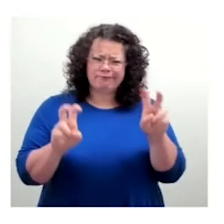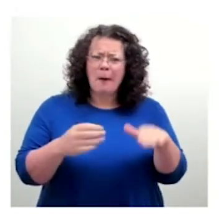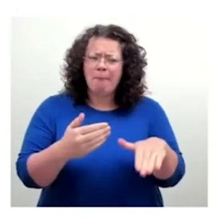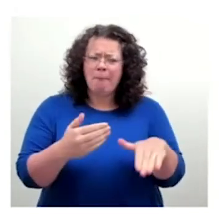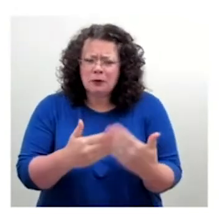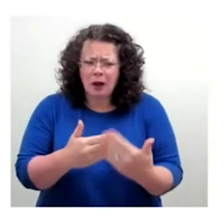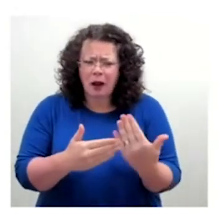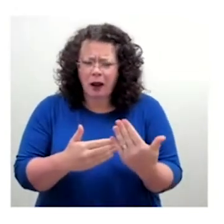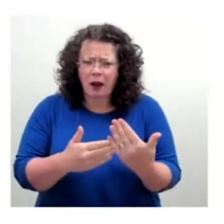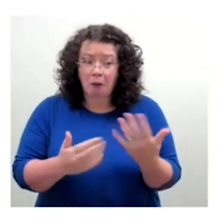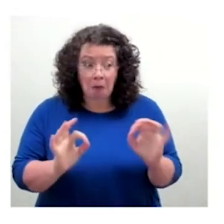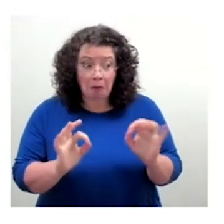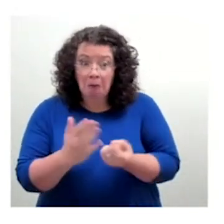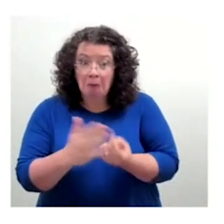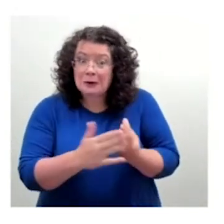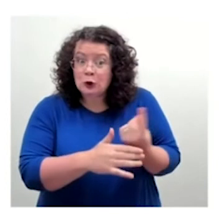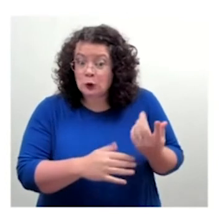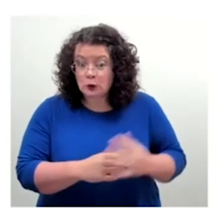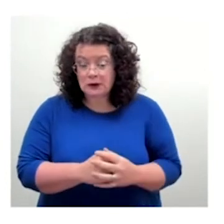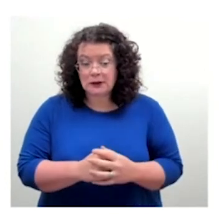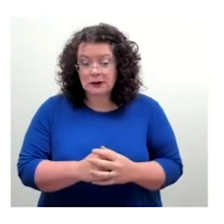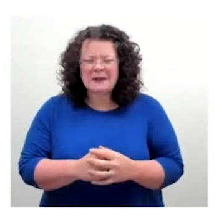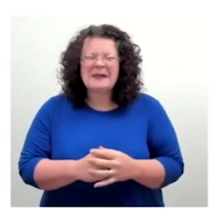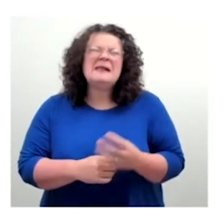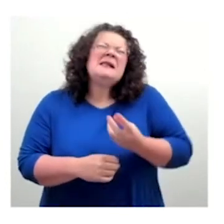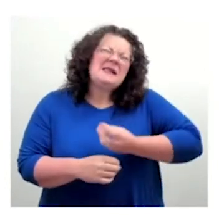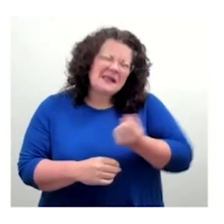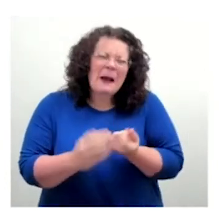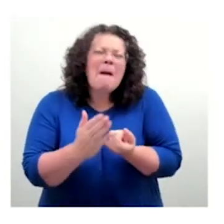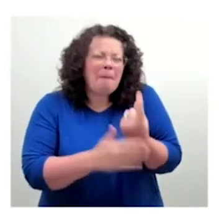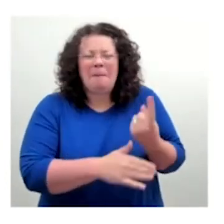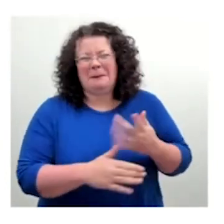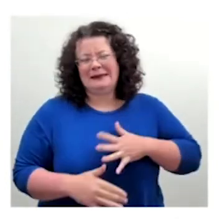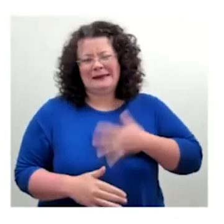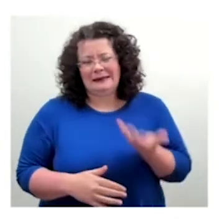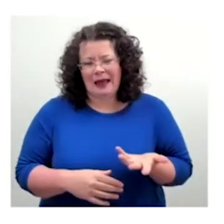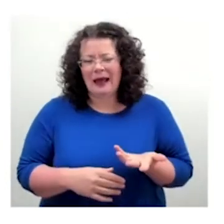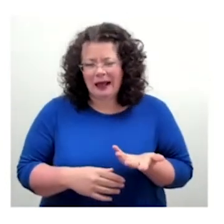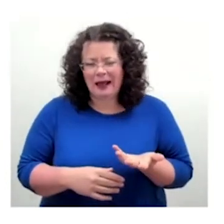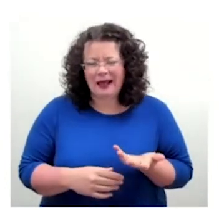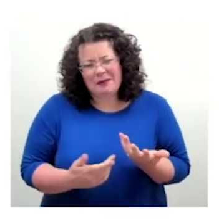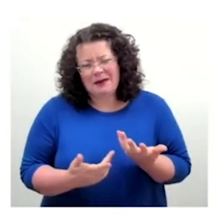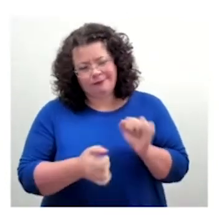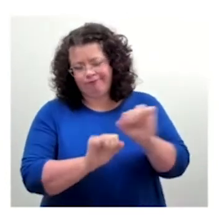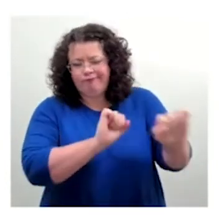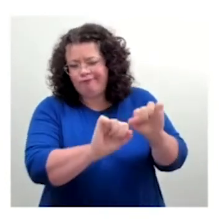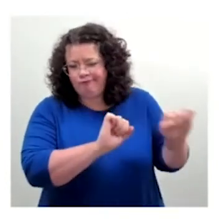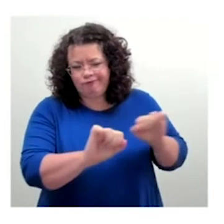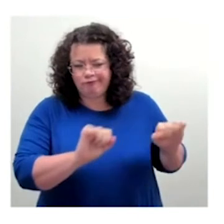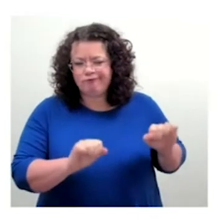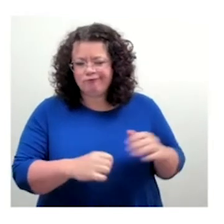that. There was very few complaints from an accessibility point of your concern. And so we felt, you know, there was some high-fiving going on for sure.